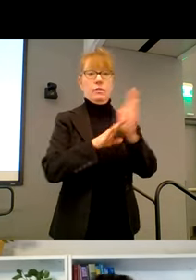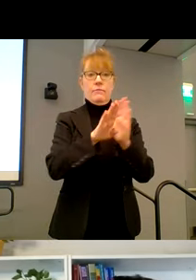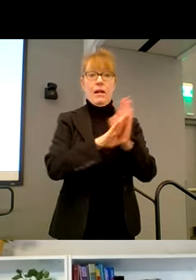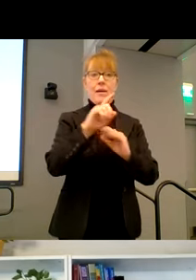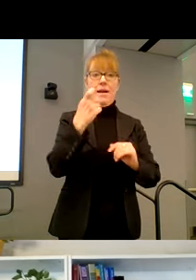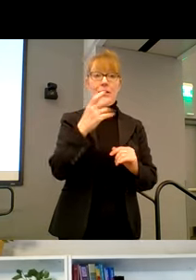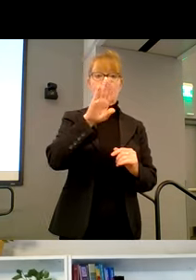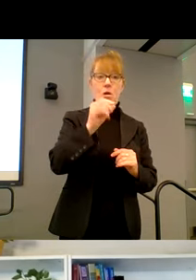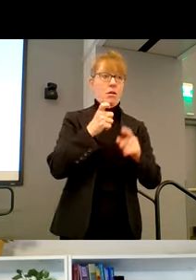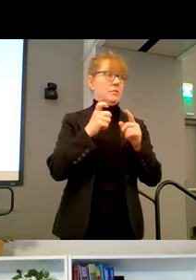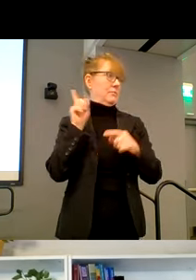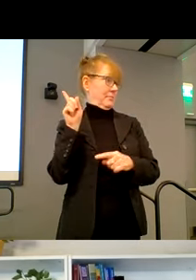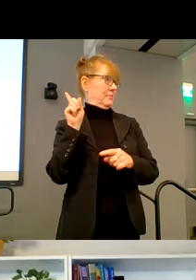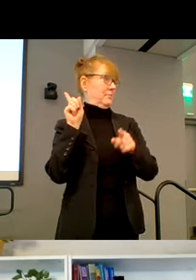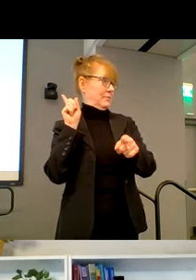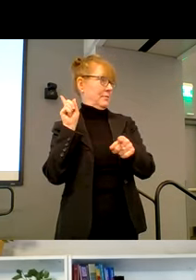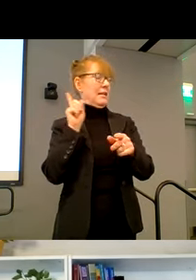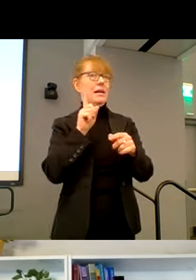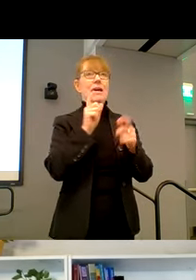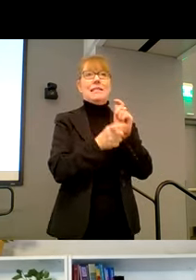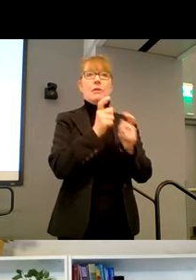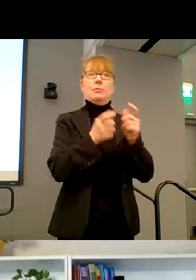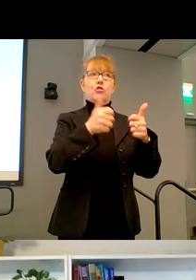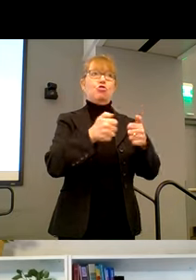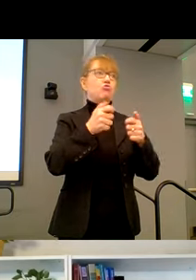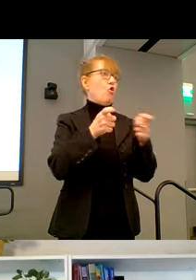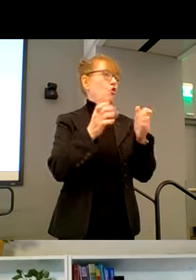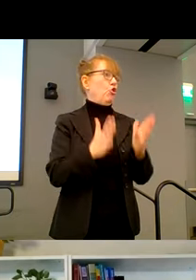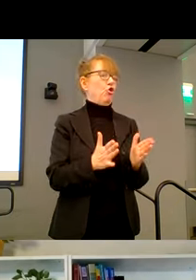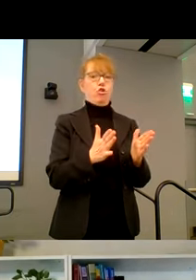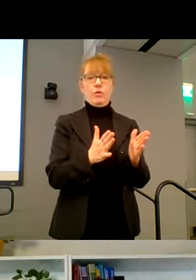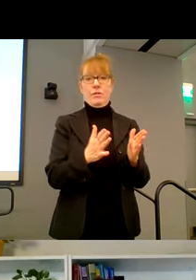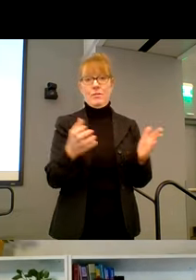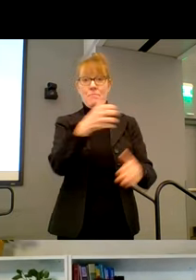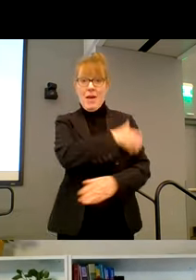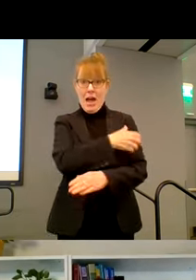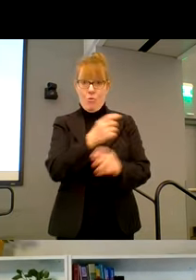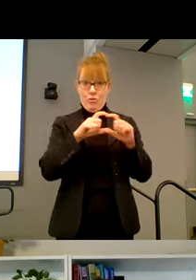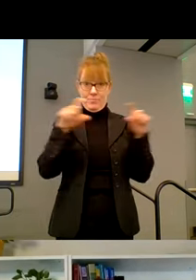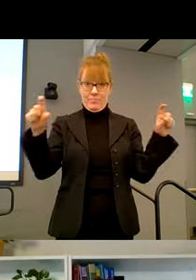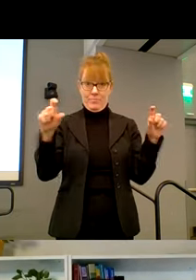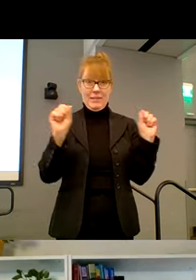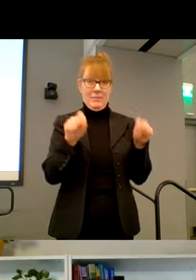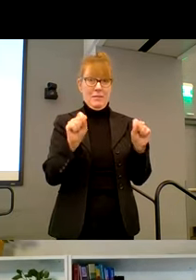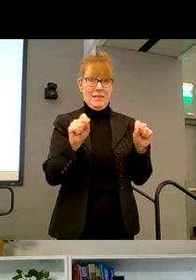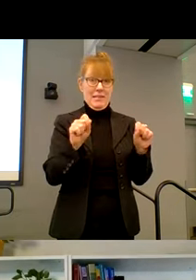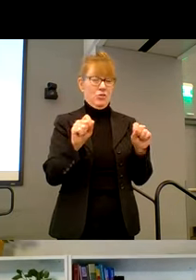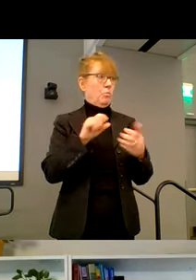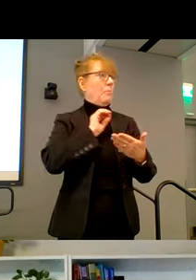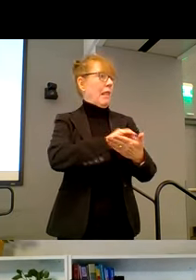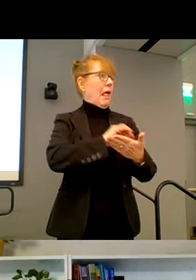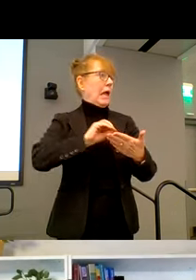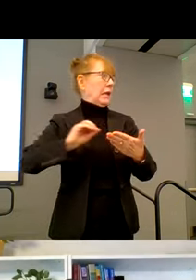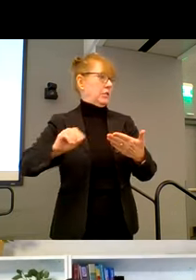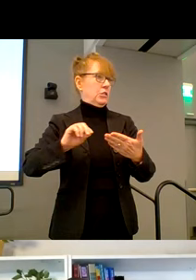controller. I'll kind of hold it up to you. The power of this and lies in, if we're all familiar with this, the ability to plug in switches and then